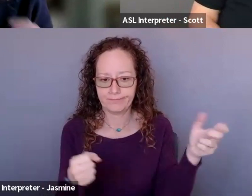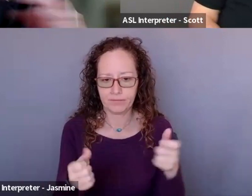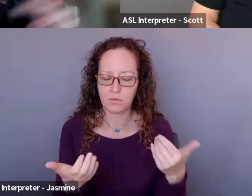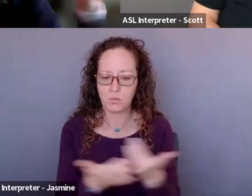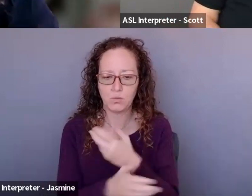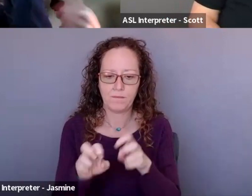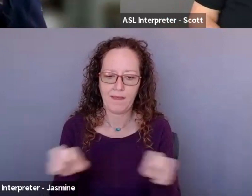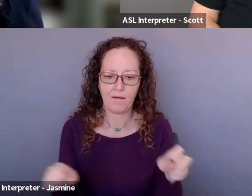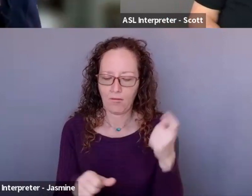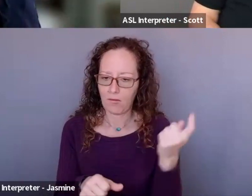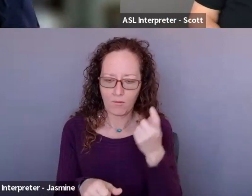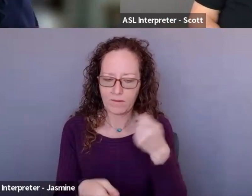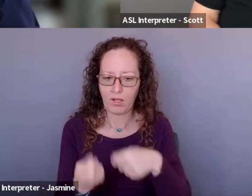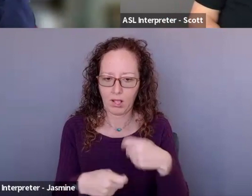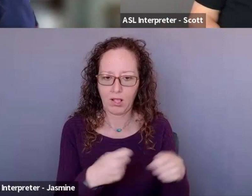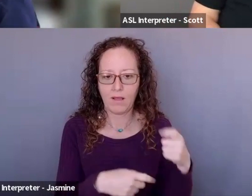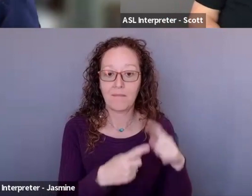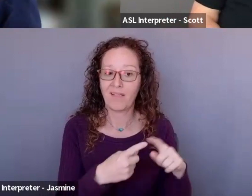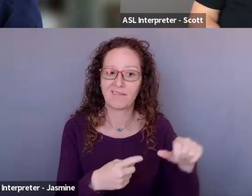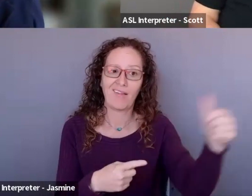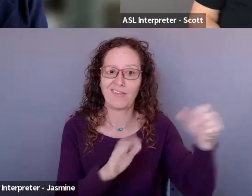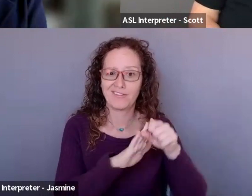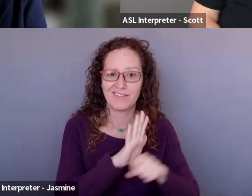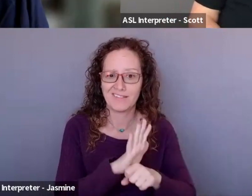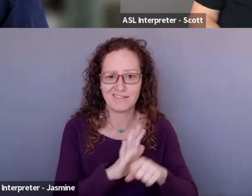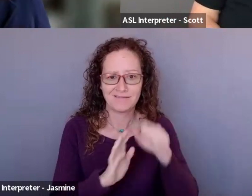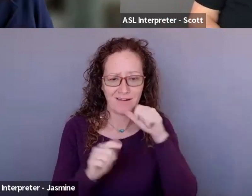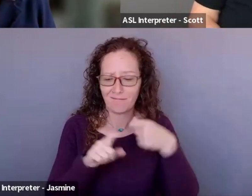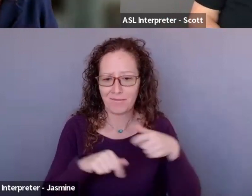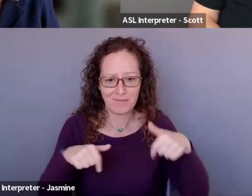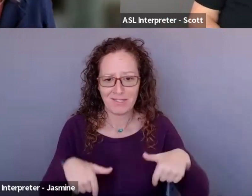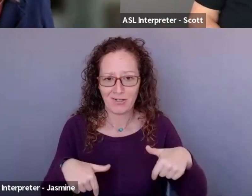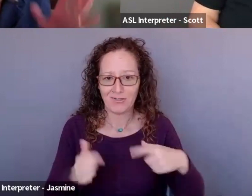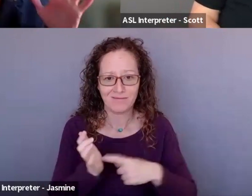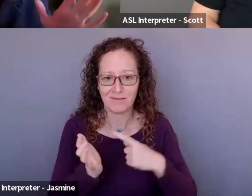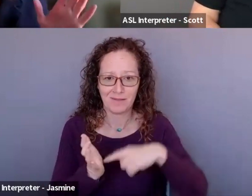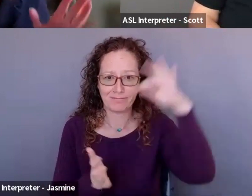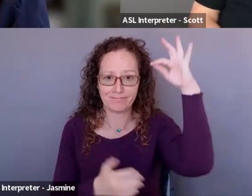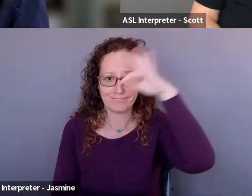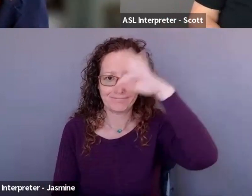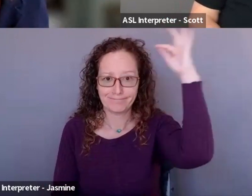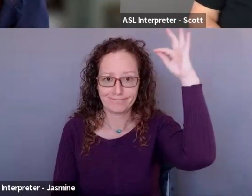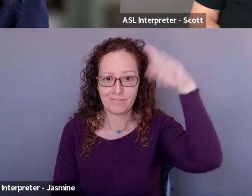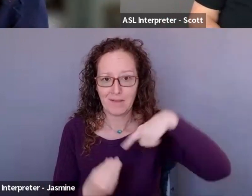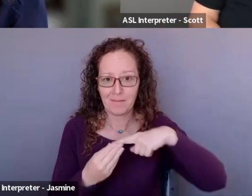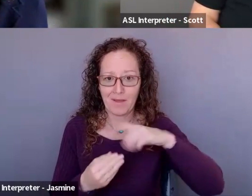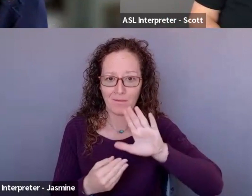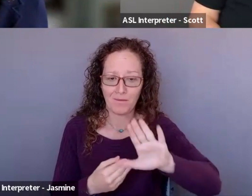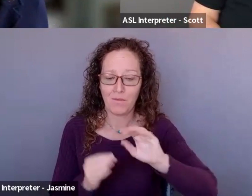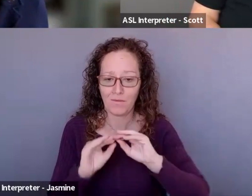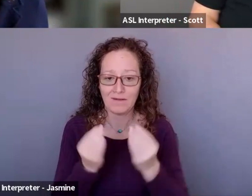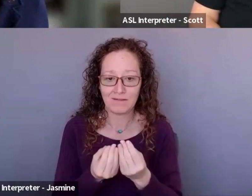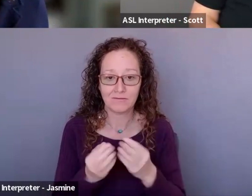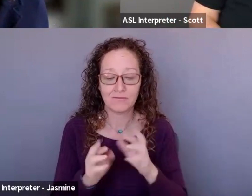those panelists are from out of state. So they may have absolutely no knowledge of your organization.